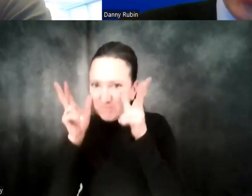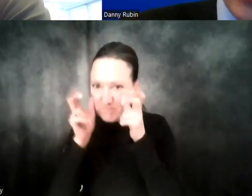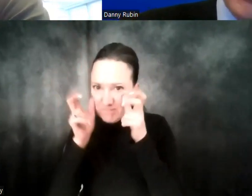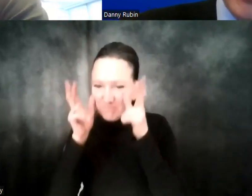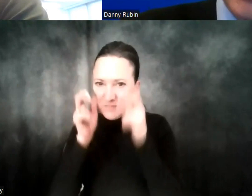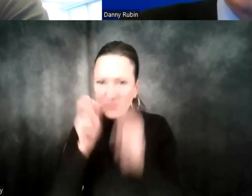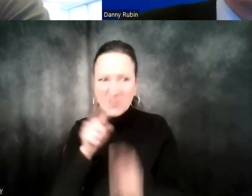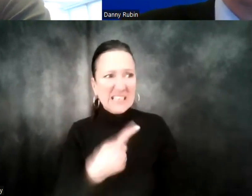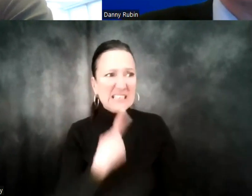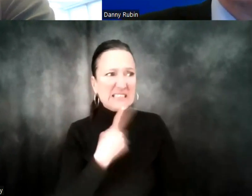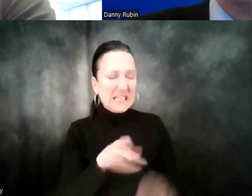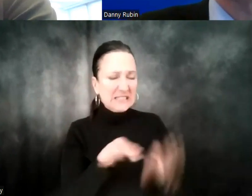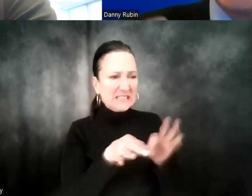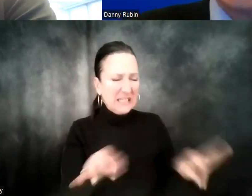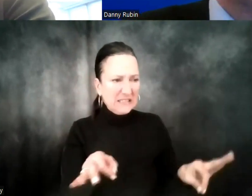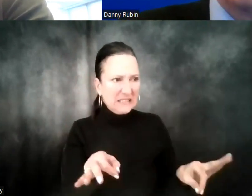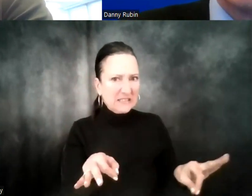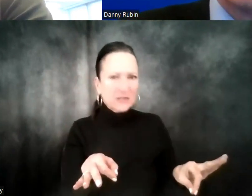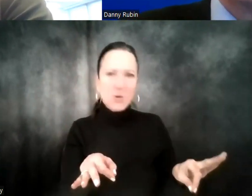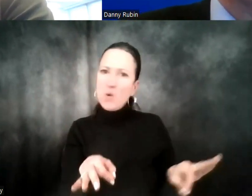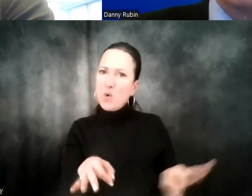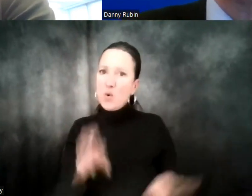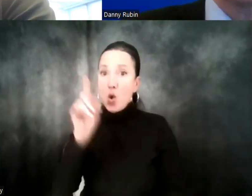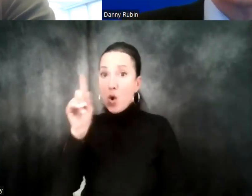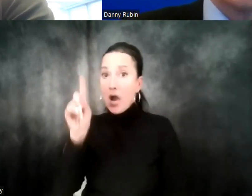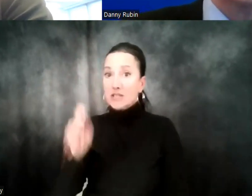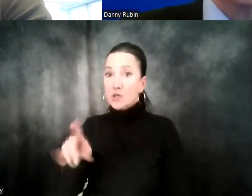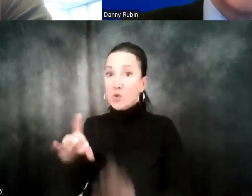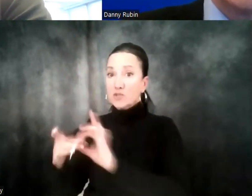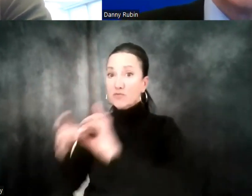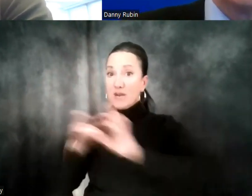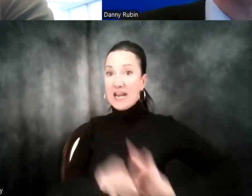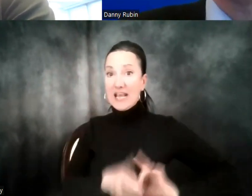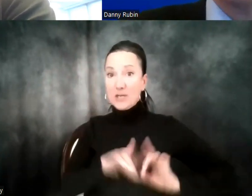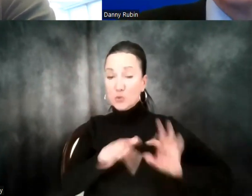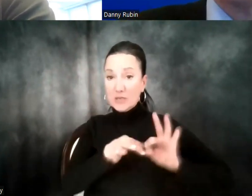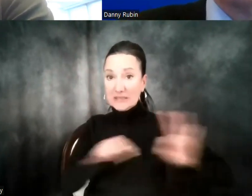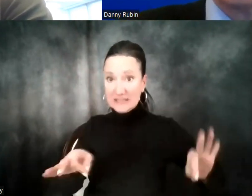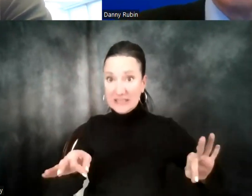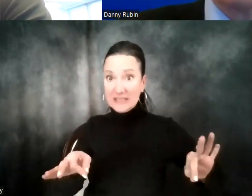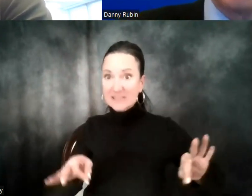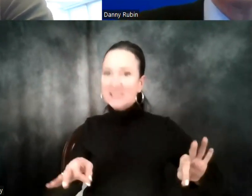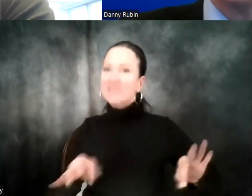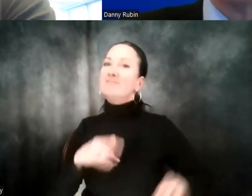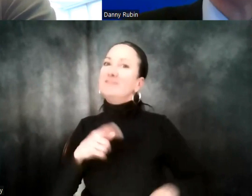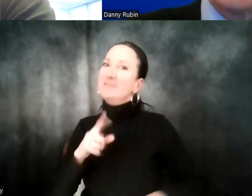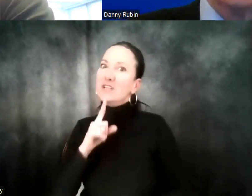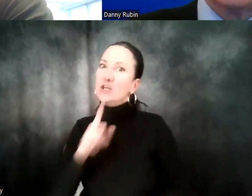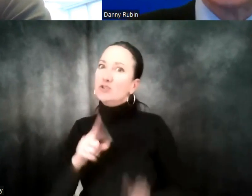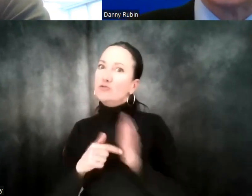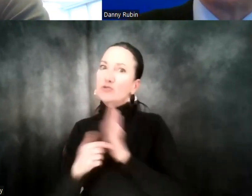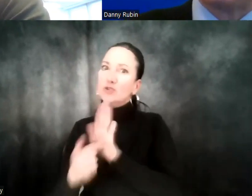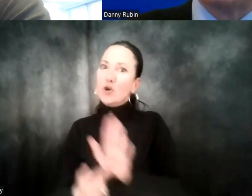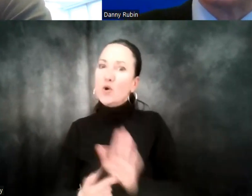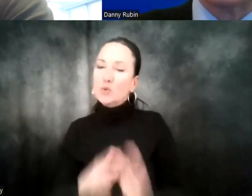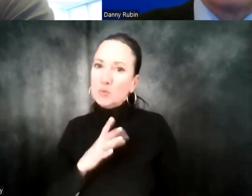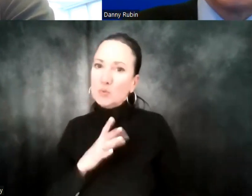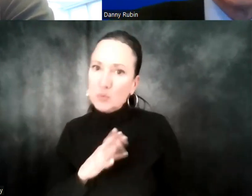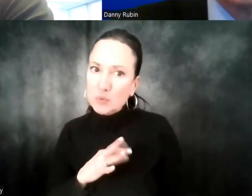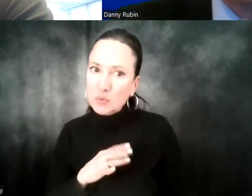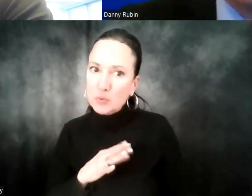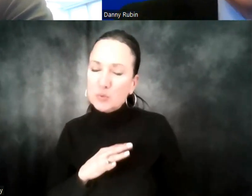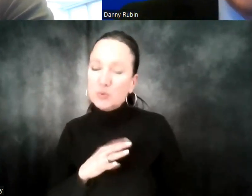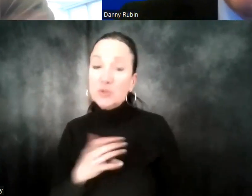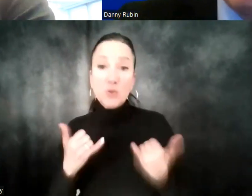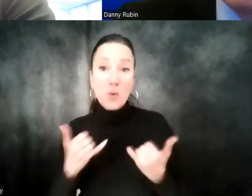what you've learned, because that shows maturity, and that's what employers want to see when you are going for opportunities. And as we get started, I want to